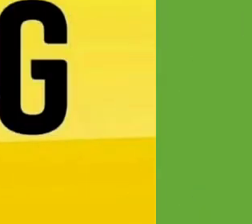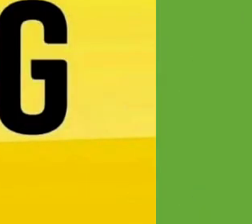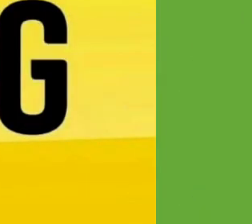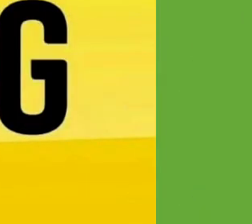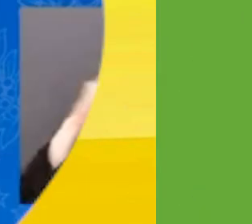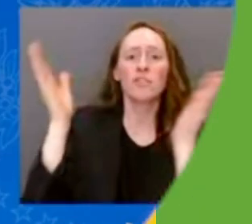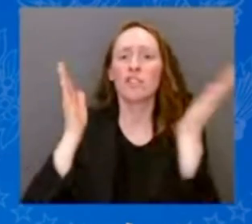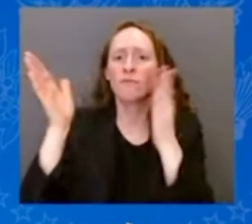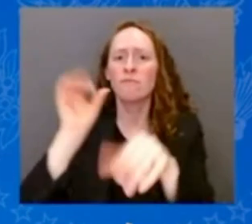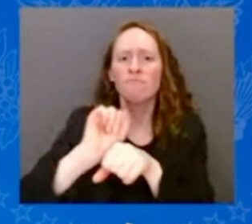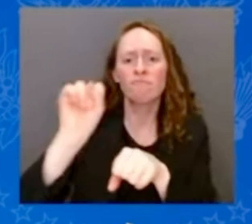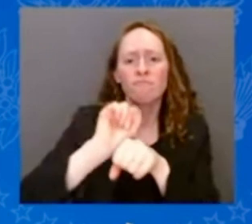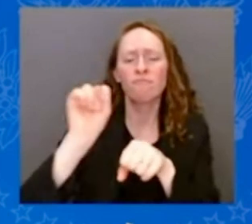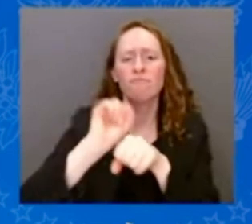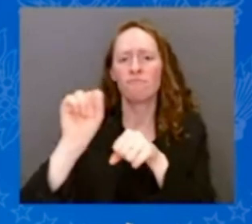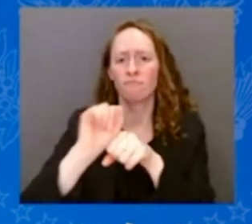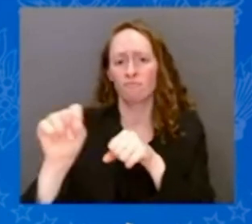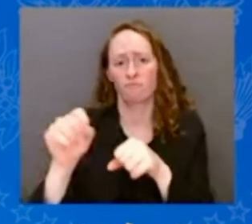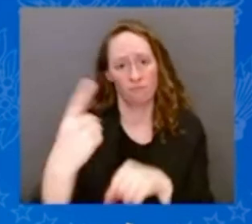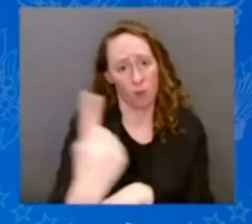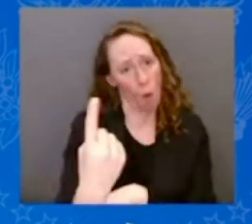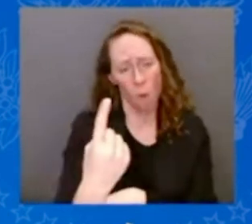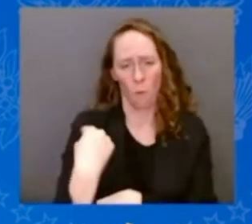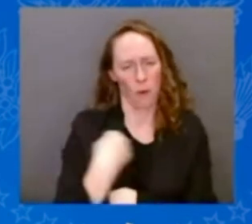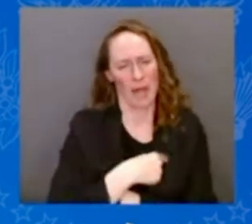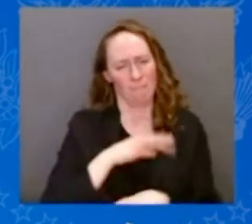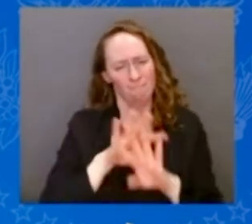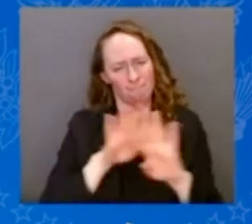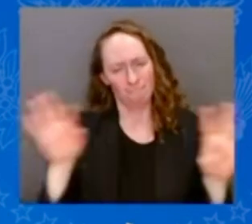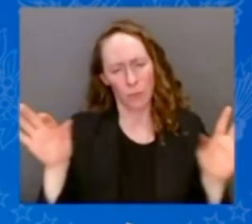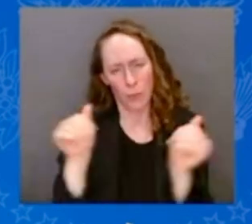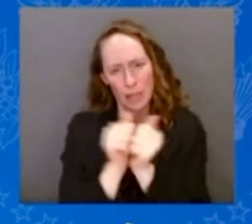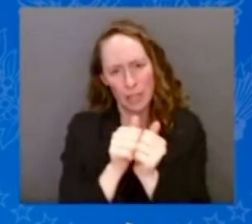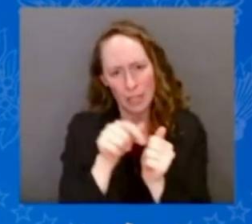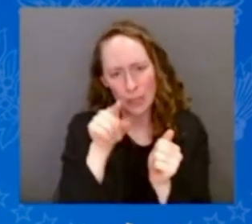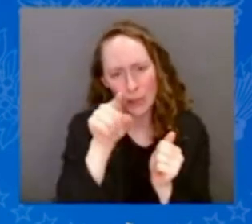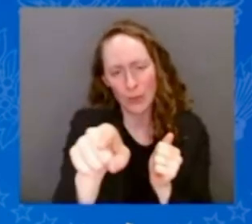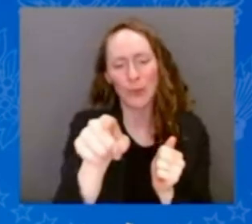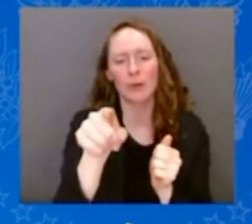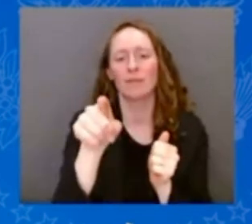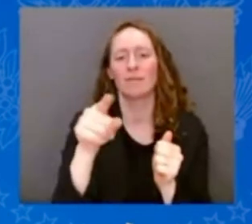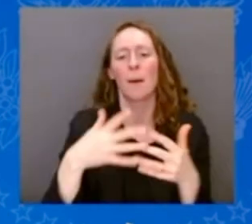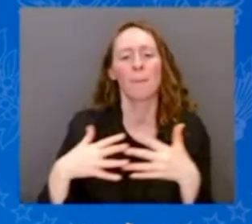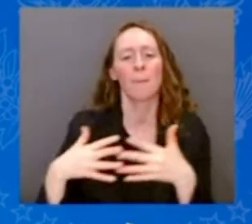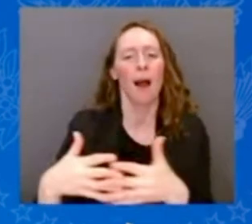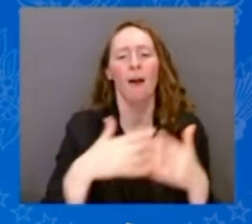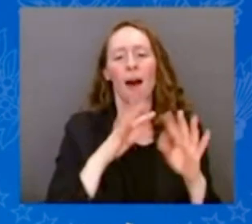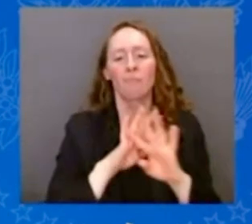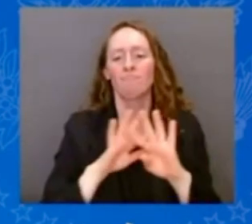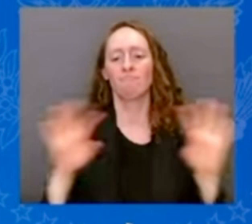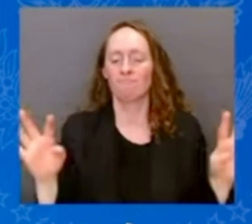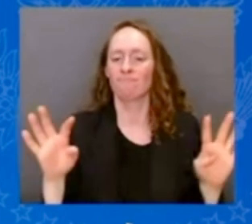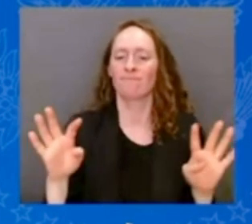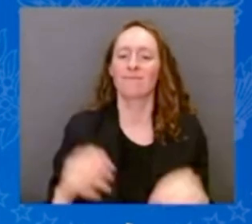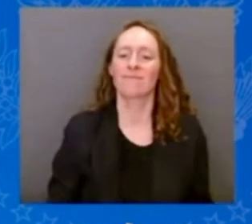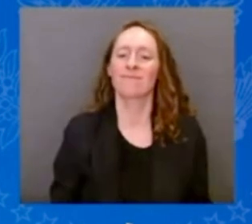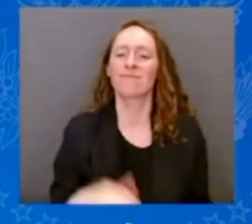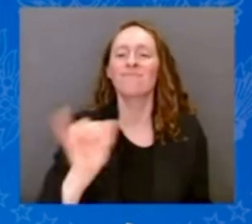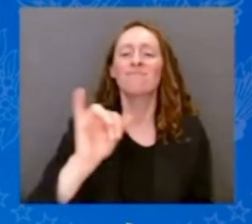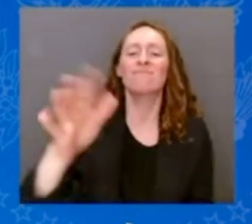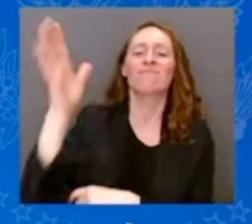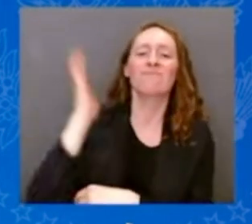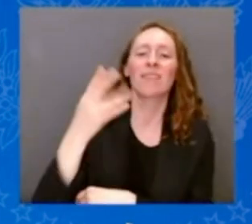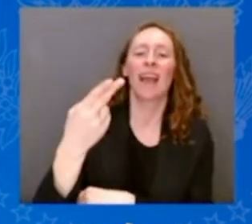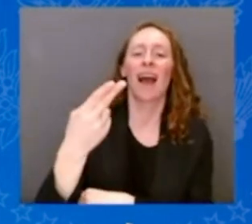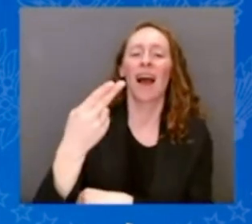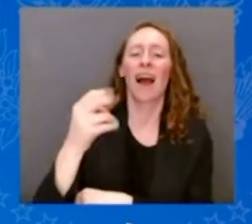and as Americans, just as the heroes of 1821 were inspired by